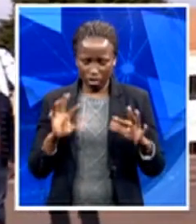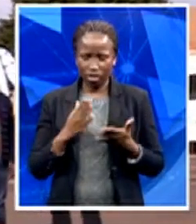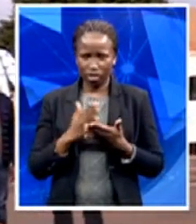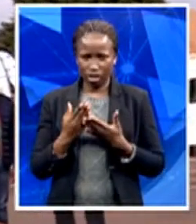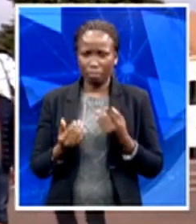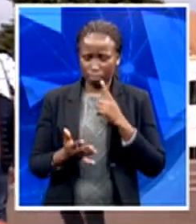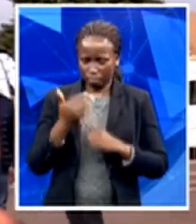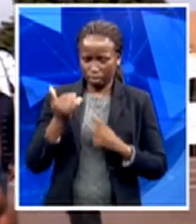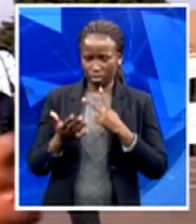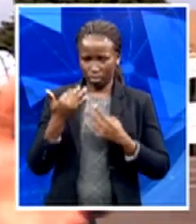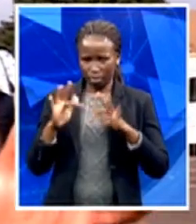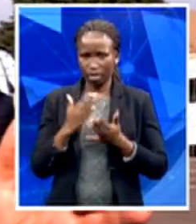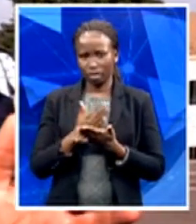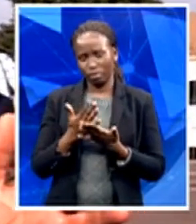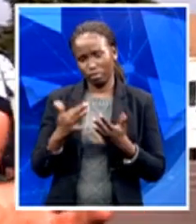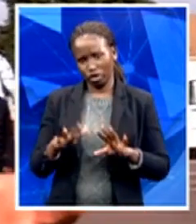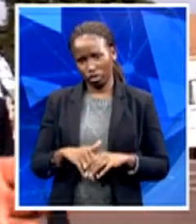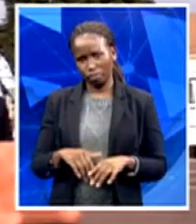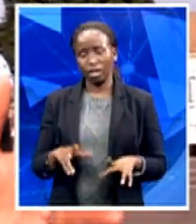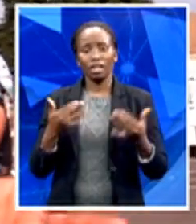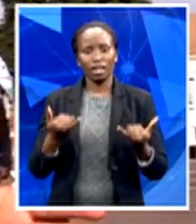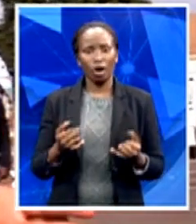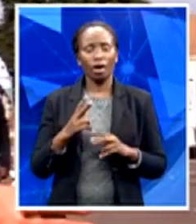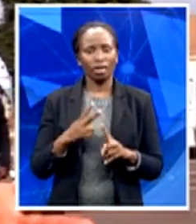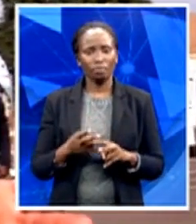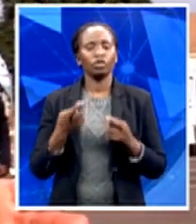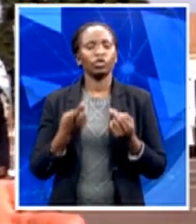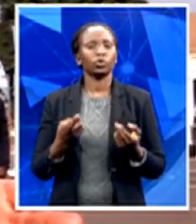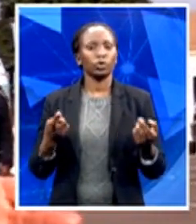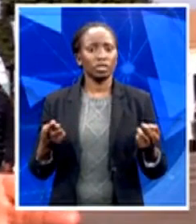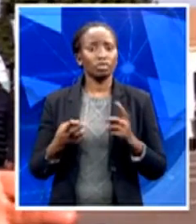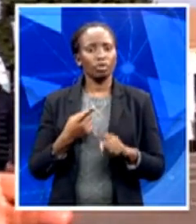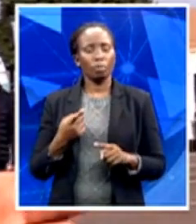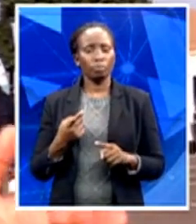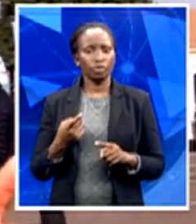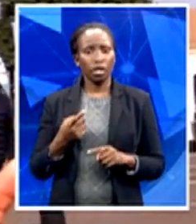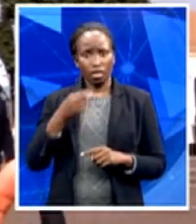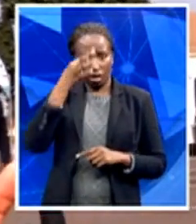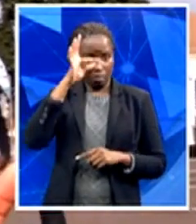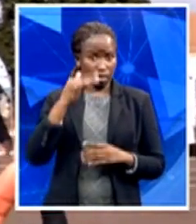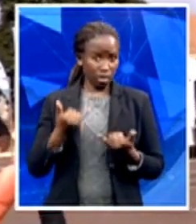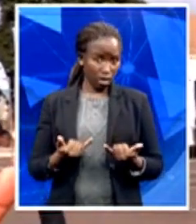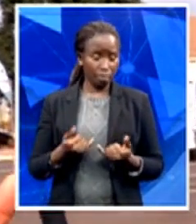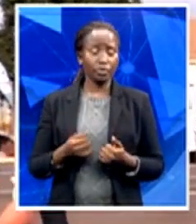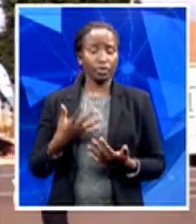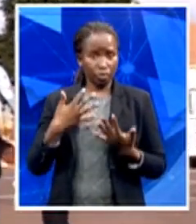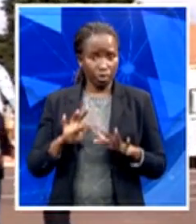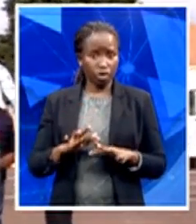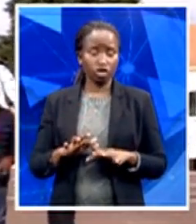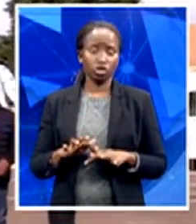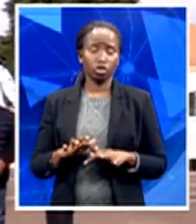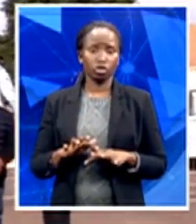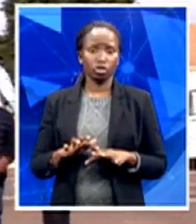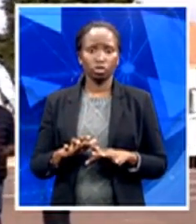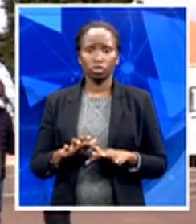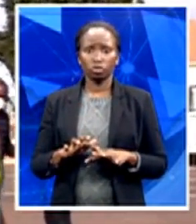has given out to students out there. And